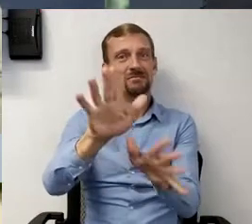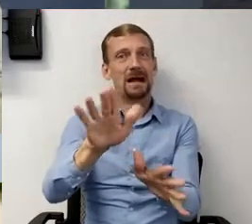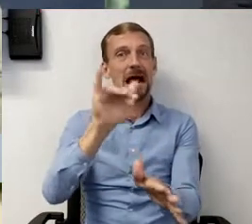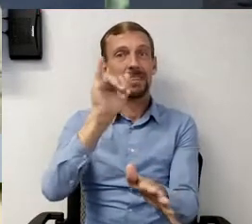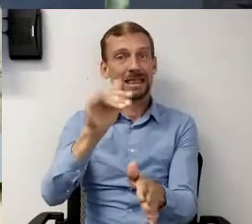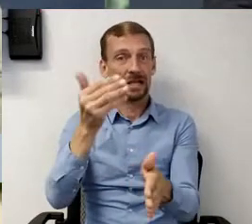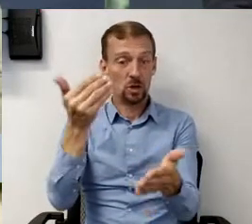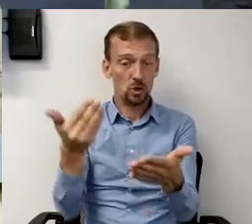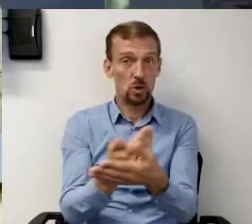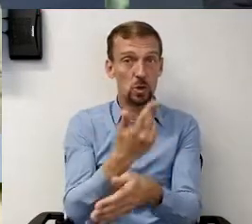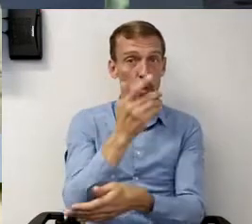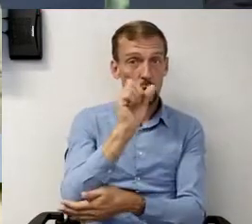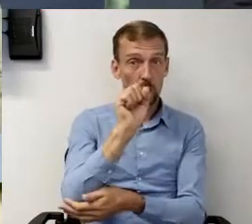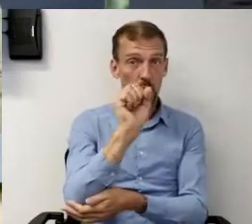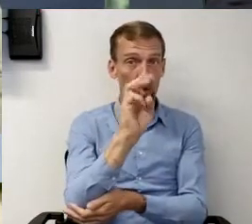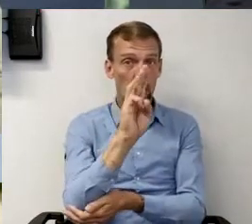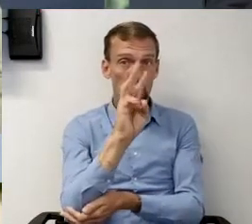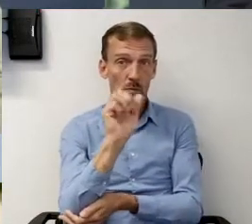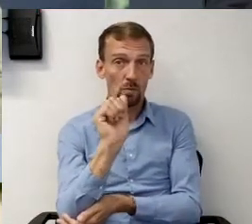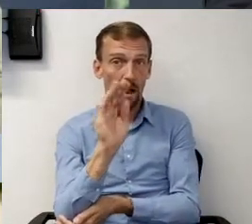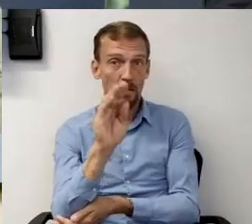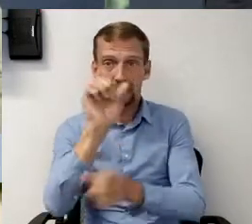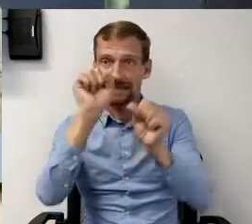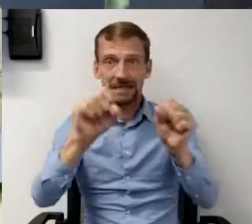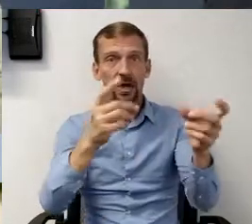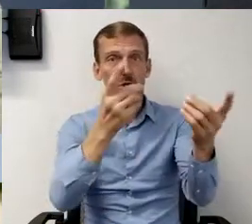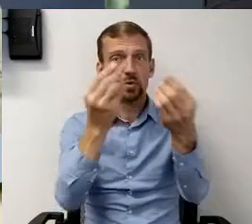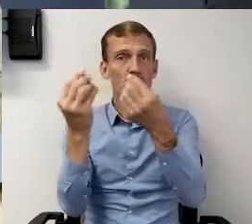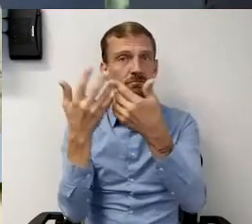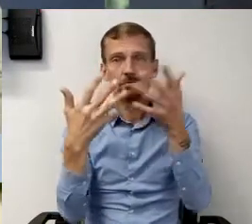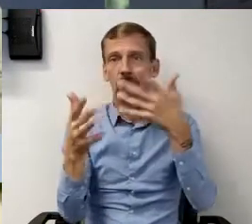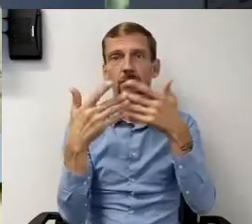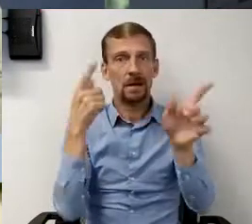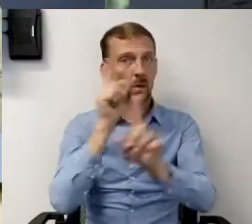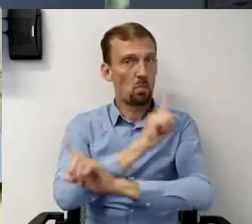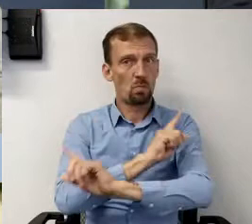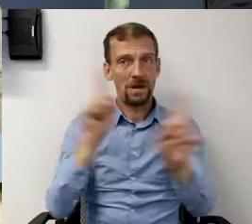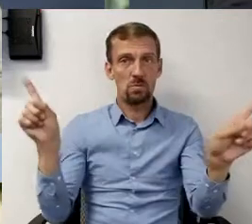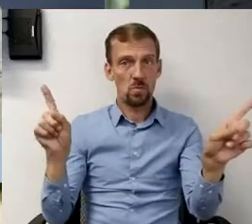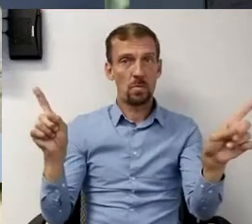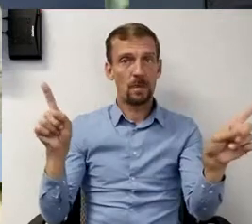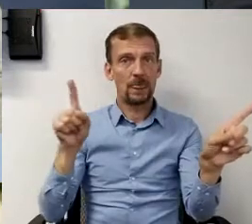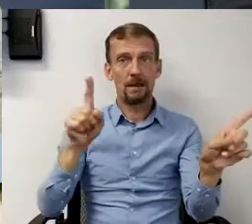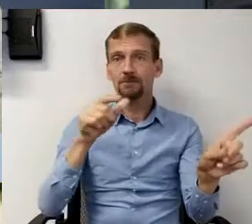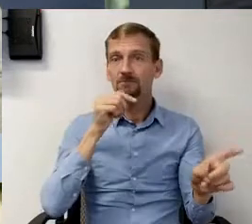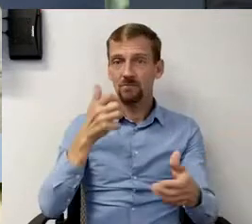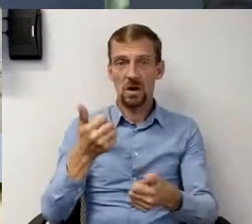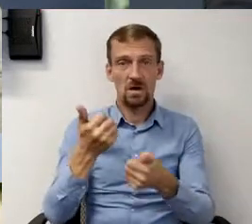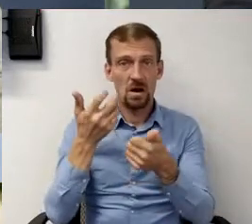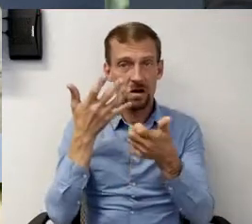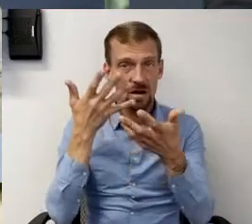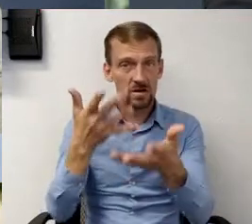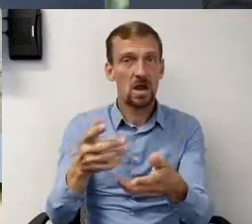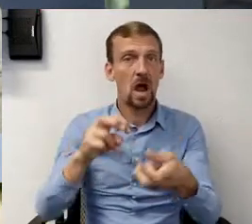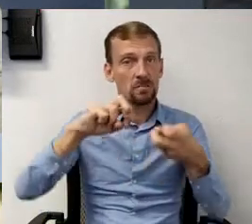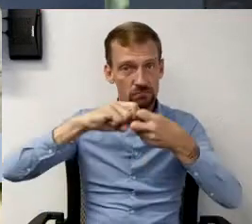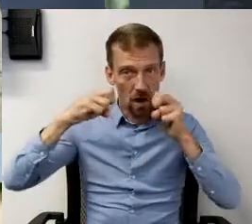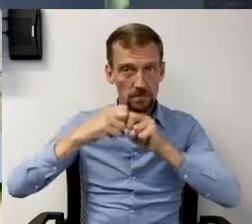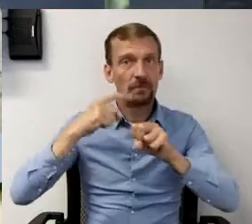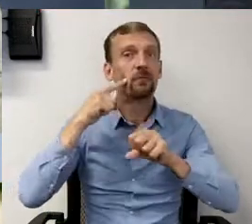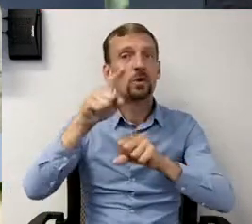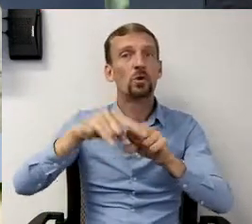This nasal swab can really be done anywhere. It is not, it does not cause an aerializing event.